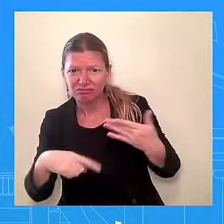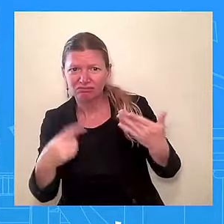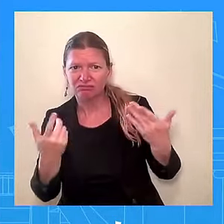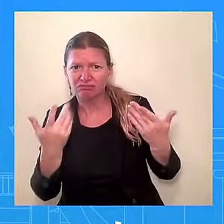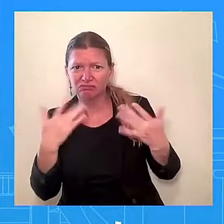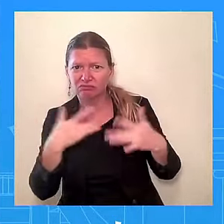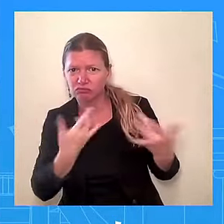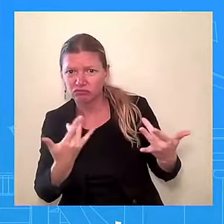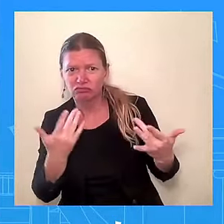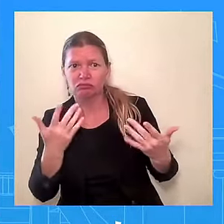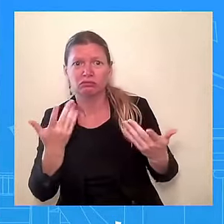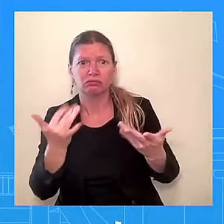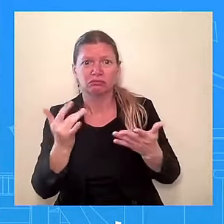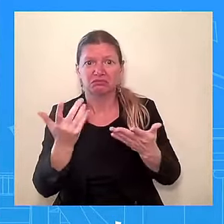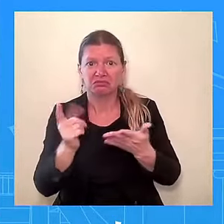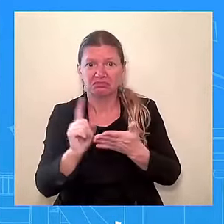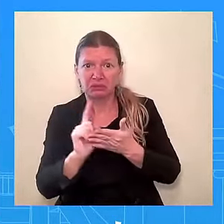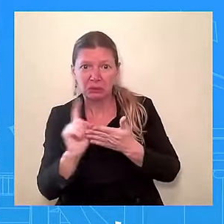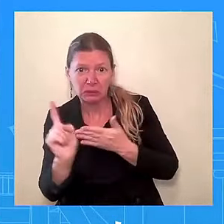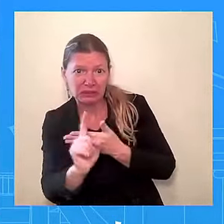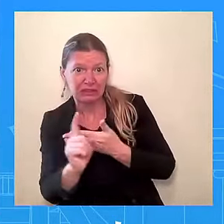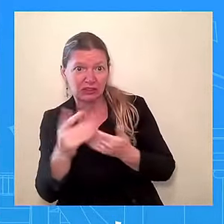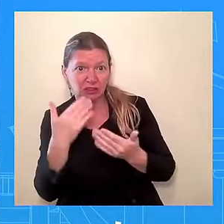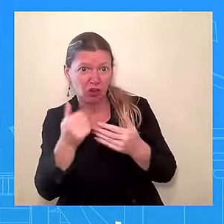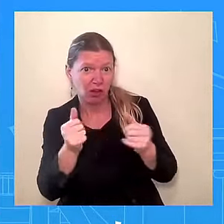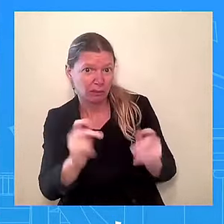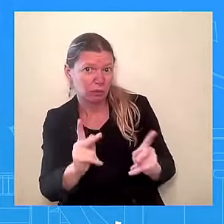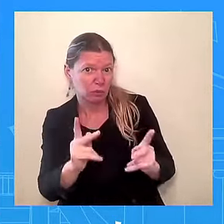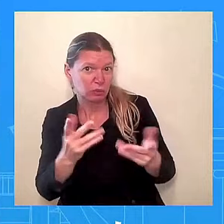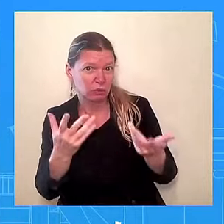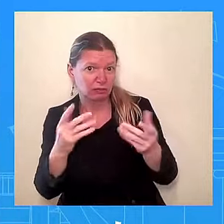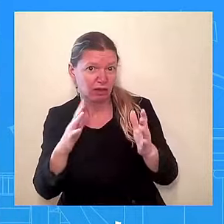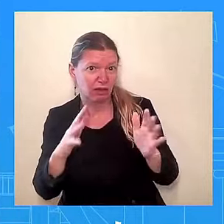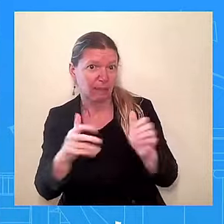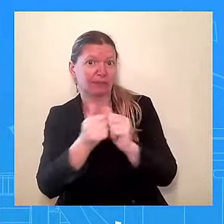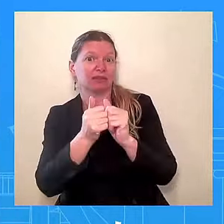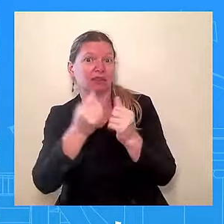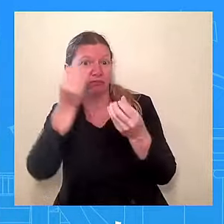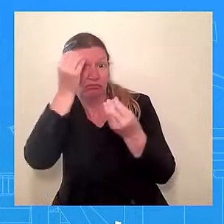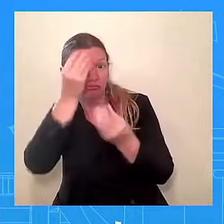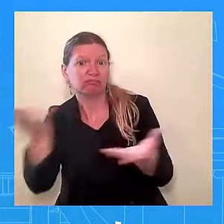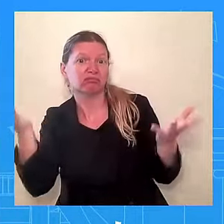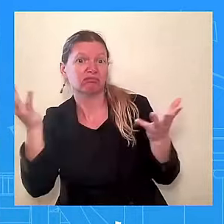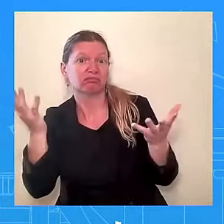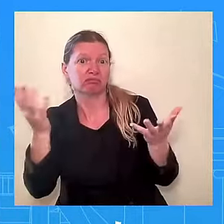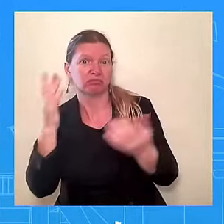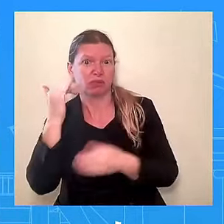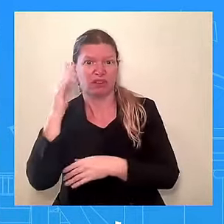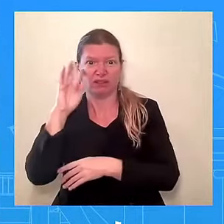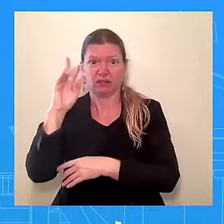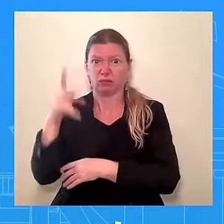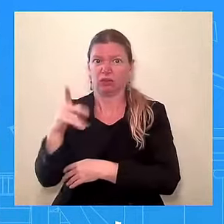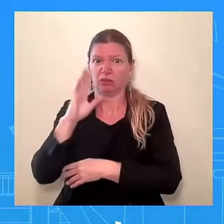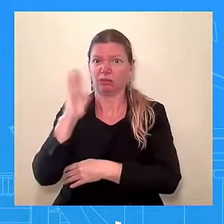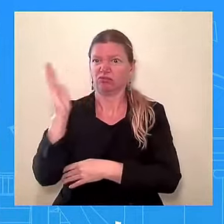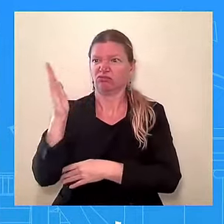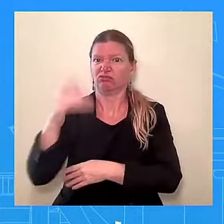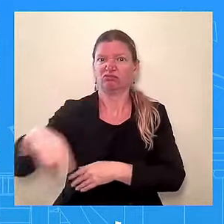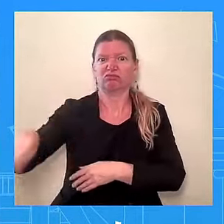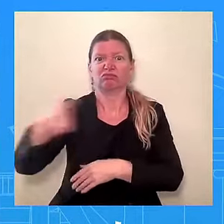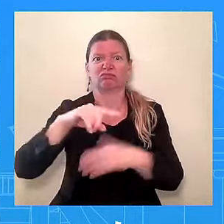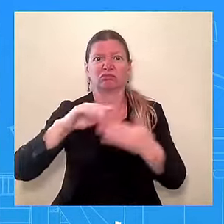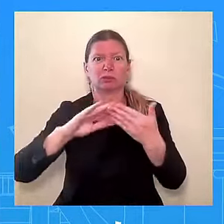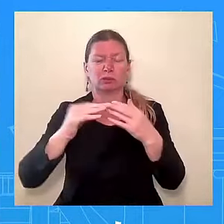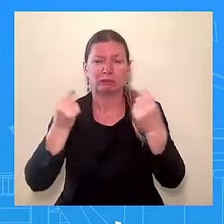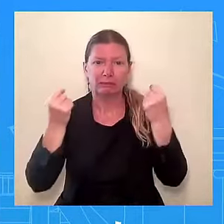Vice President Harris will be speaking then, you know, in a community where there are a lot of Muslims and a lot of people who have been very concerned